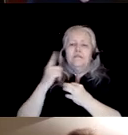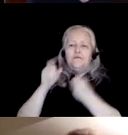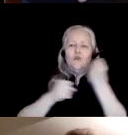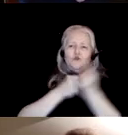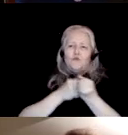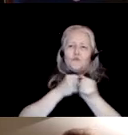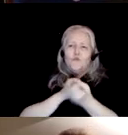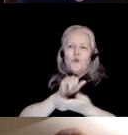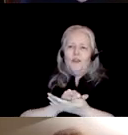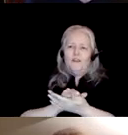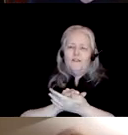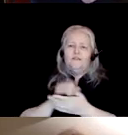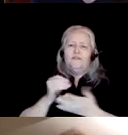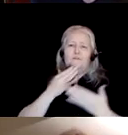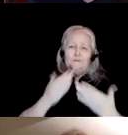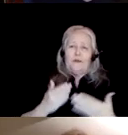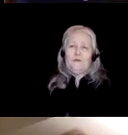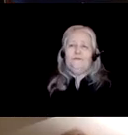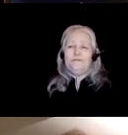this time. Thank you so much.